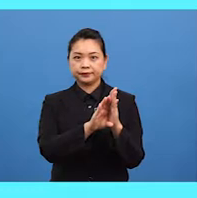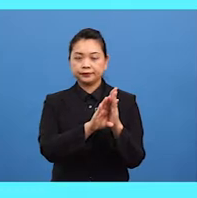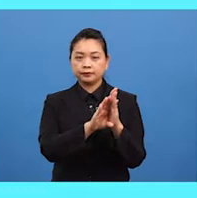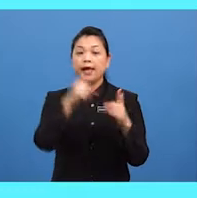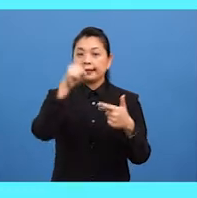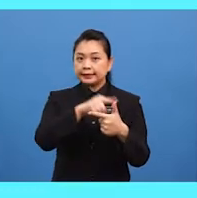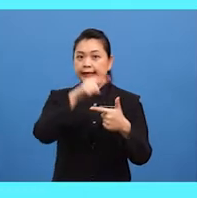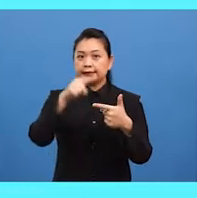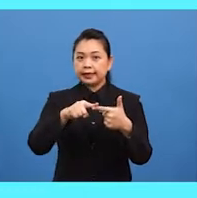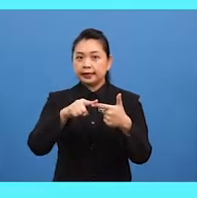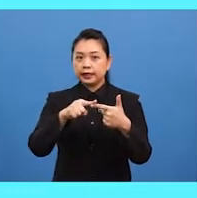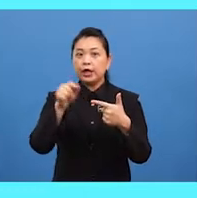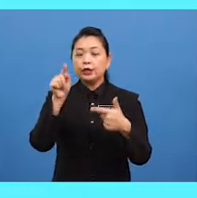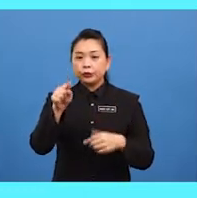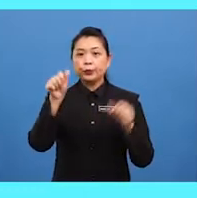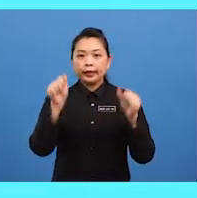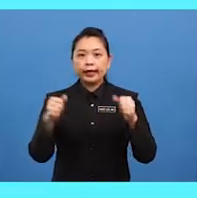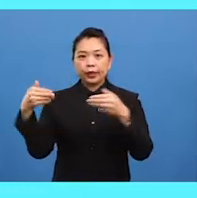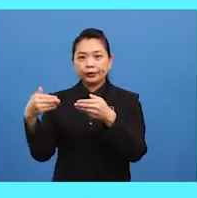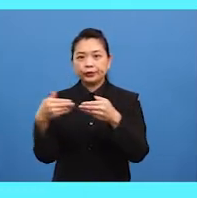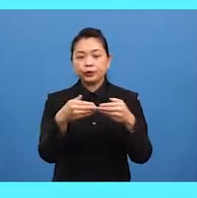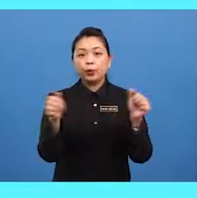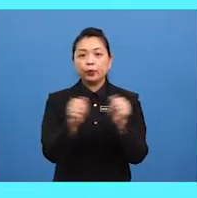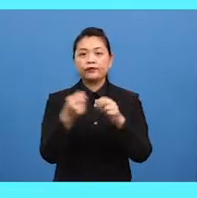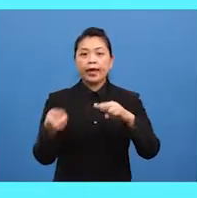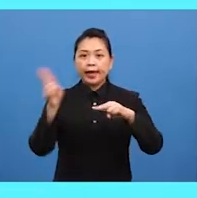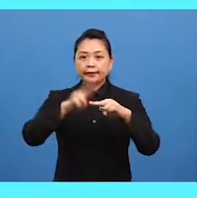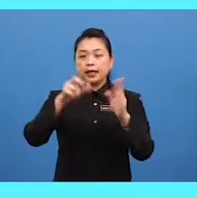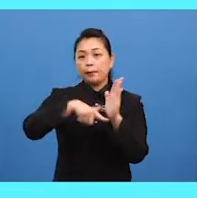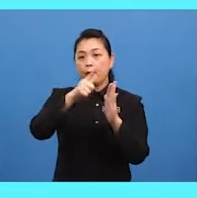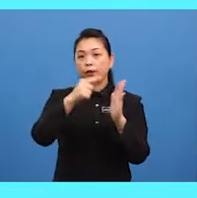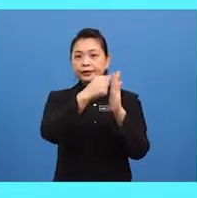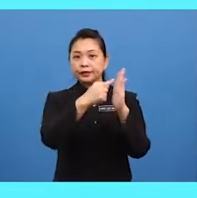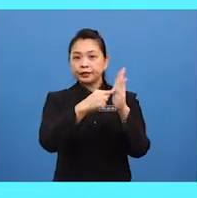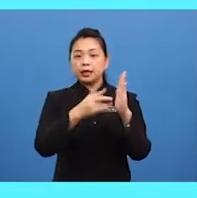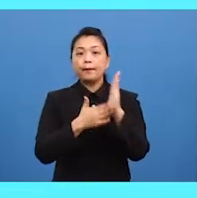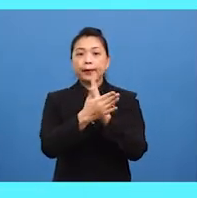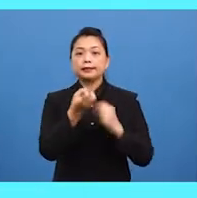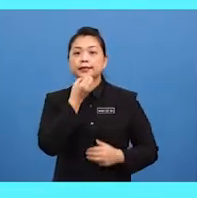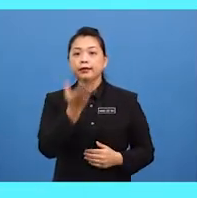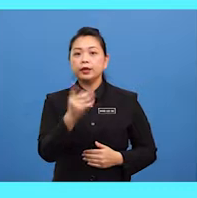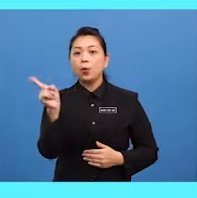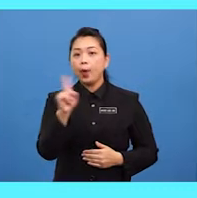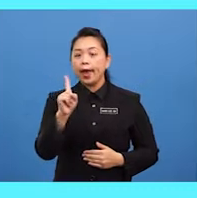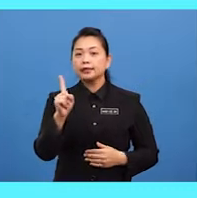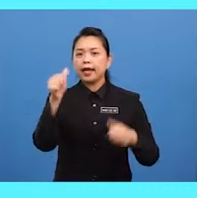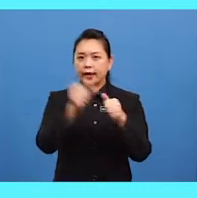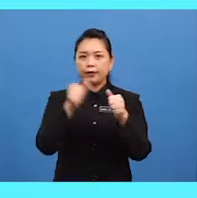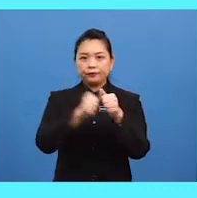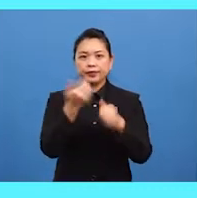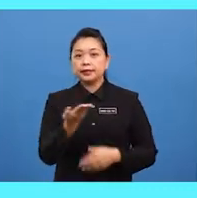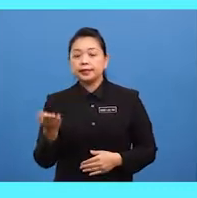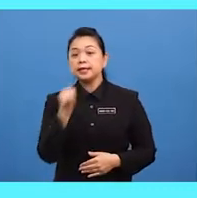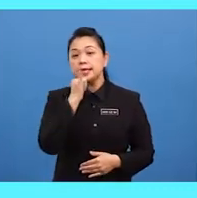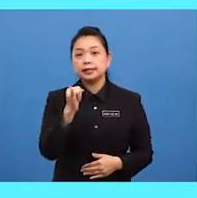then you can continue with adding more details by telling where everything is